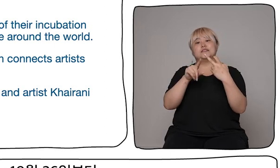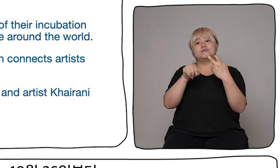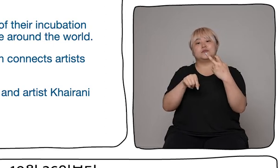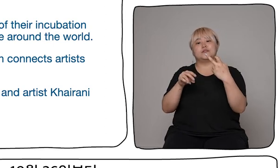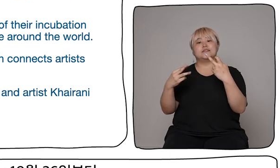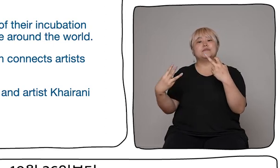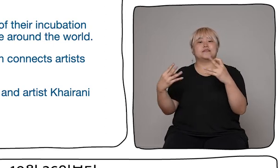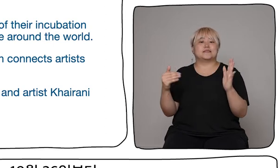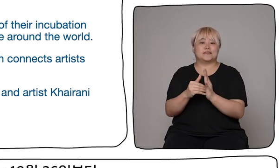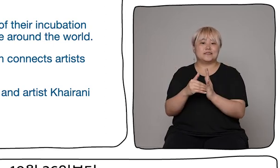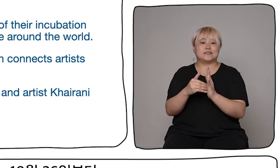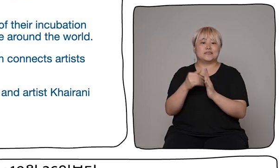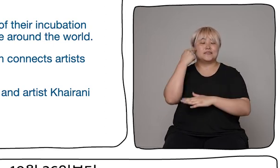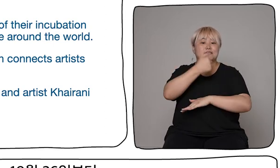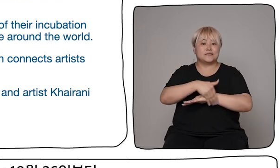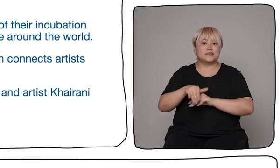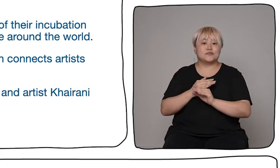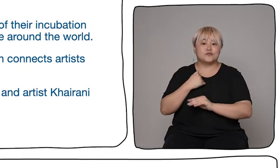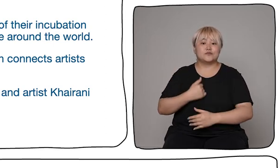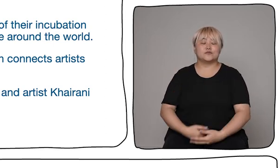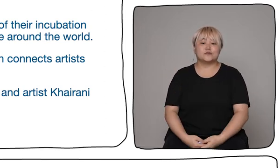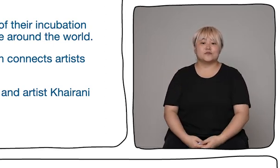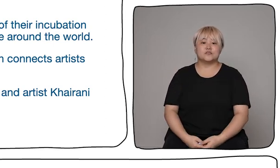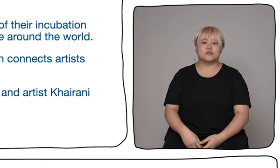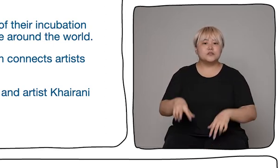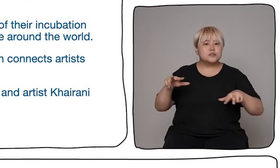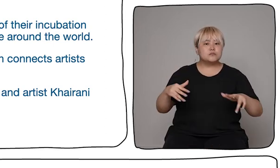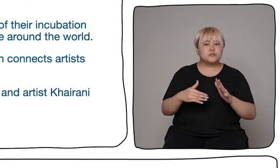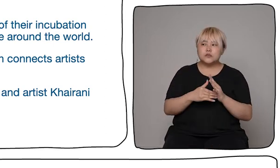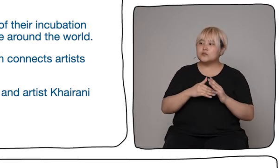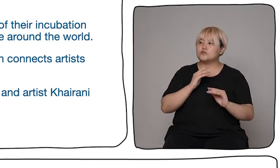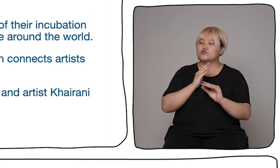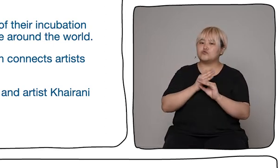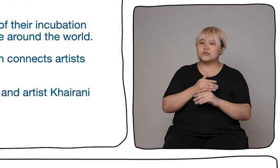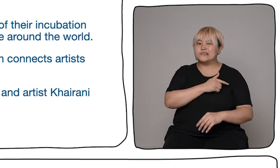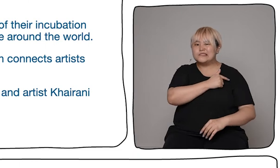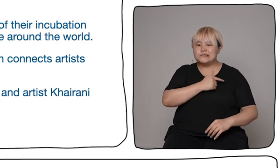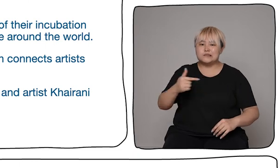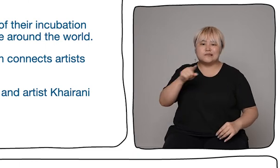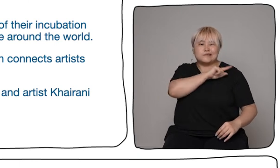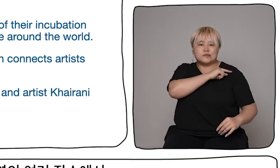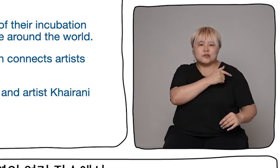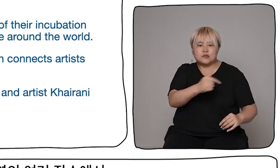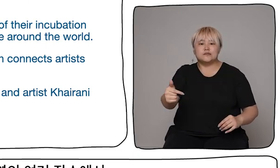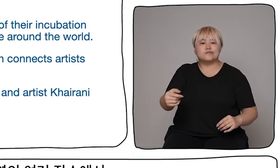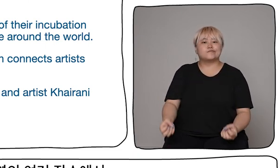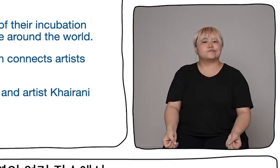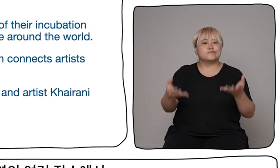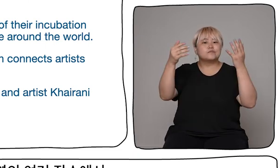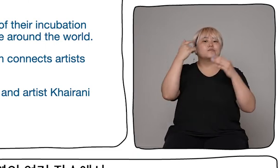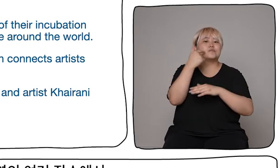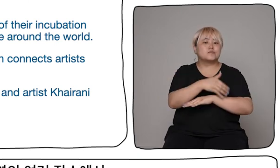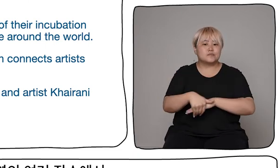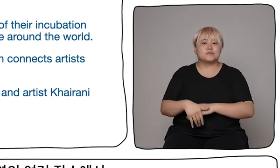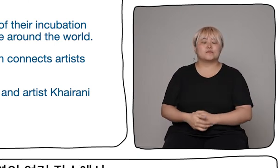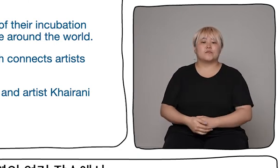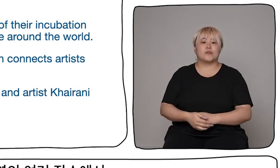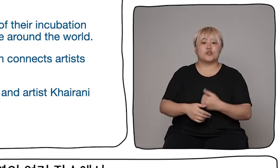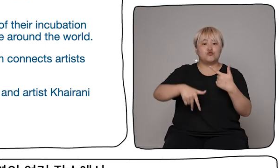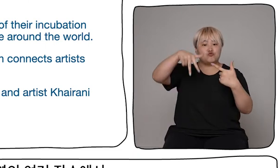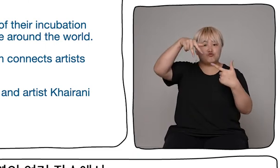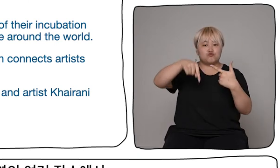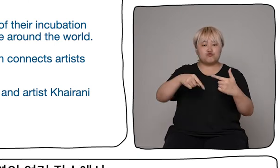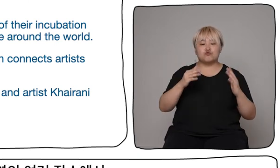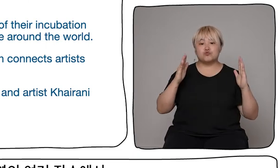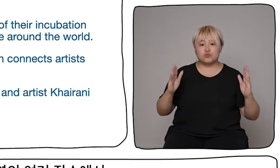the 26th to December the 3rd. It's our biggest festival yet, definitely the biggest one that I've been involved with. It's spread out over six weeks